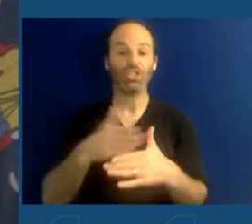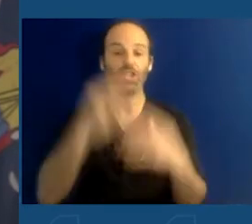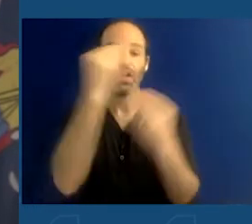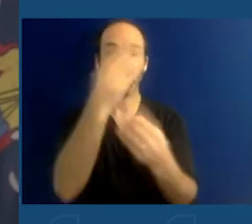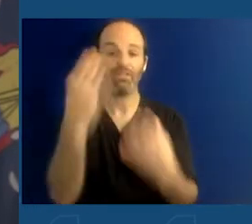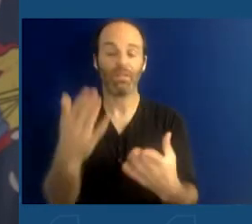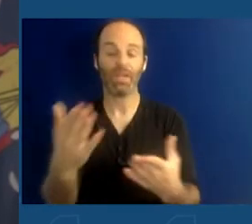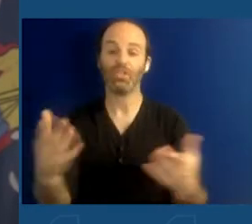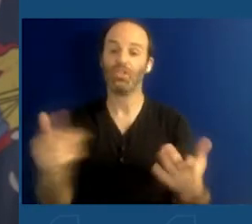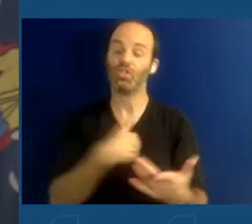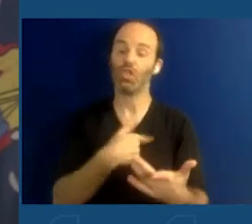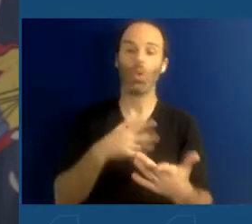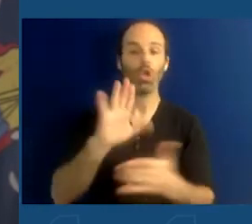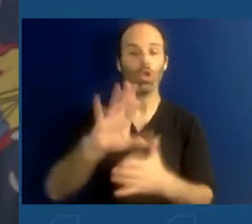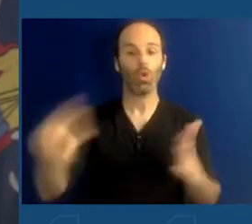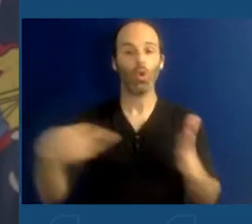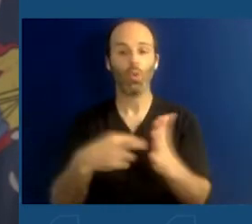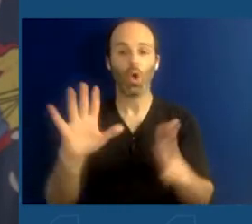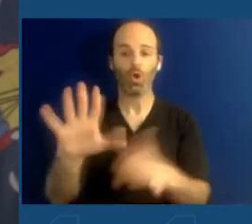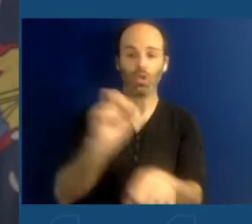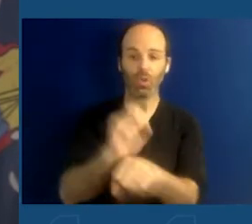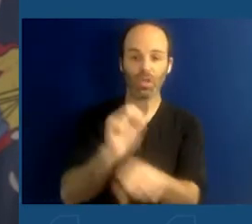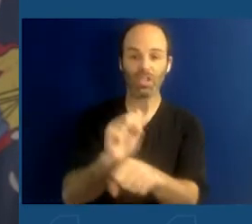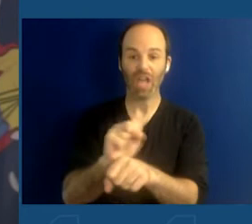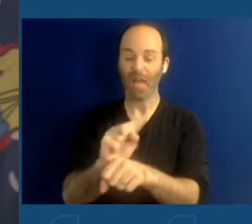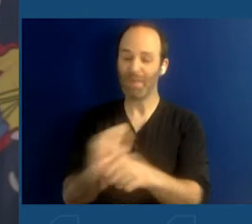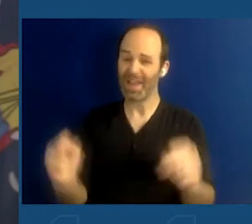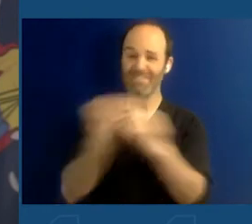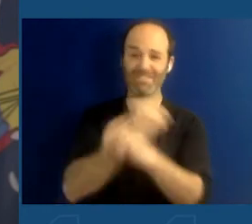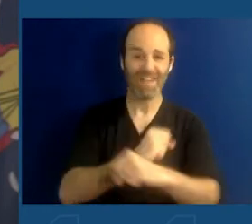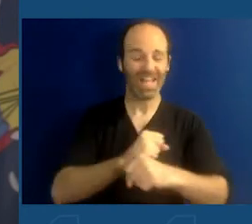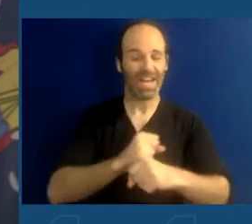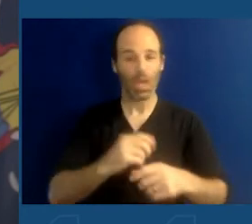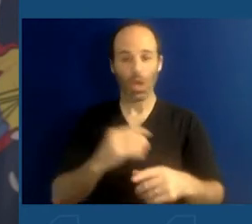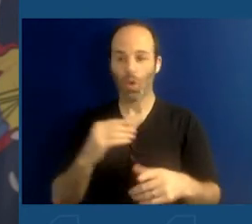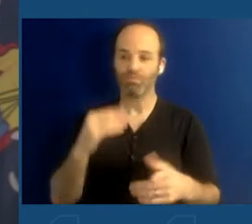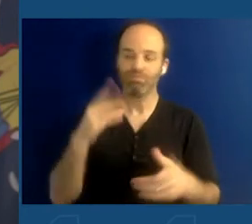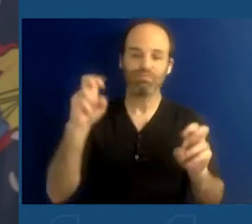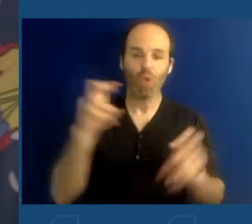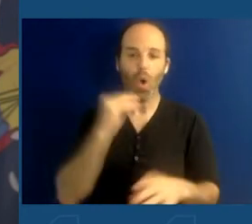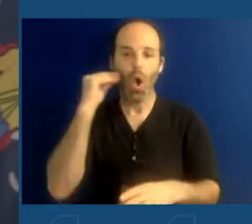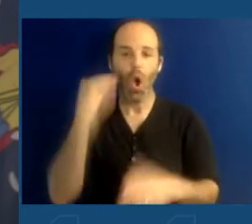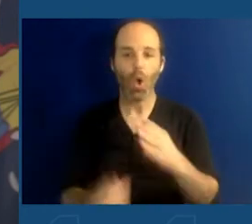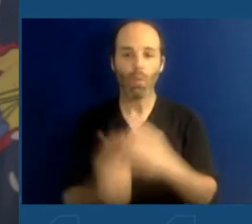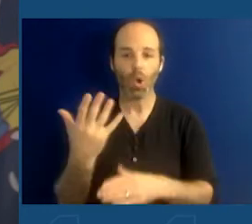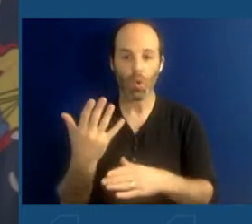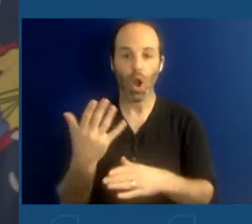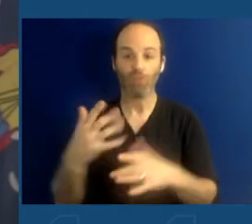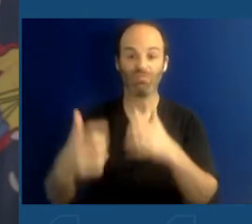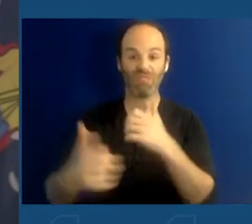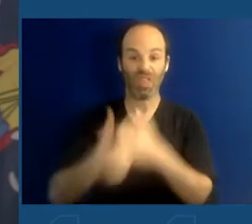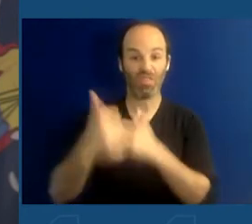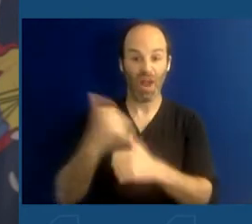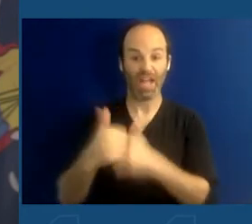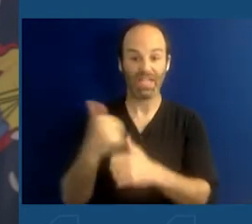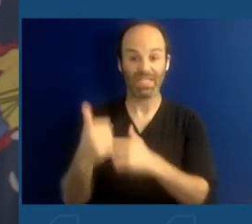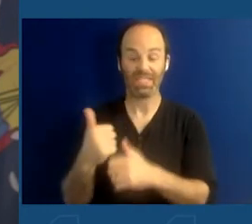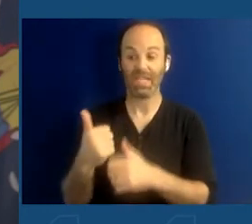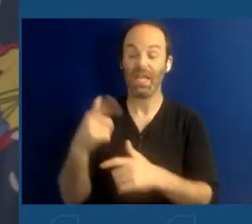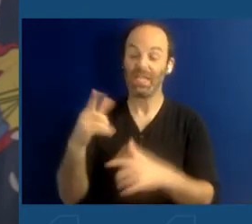terrorist threats is critical. You're at the tip of the spear. You'll take what you learned here, bring it back to your communities,